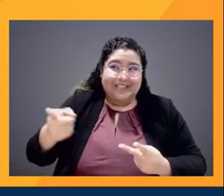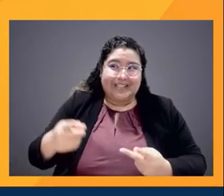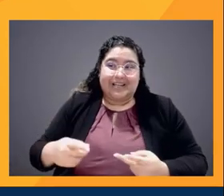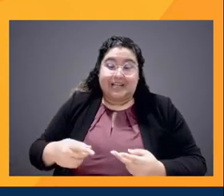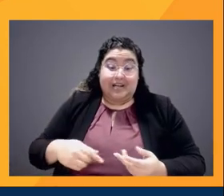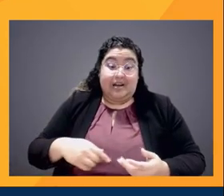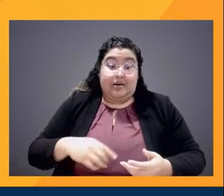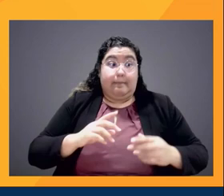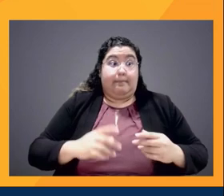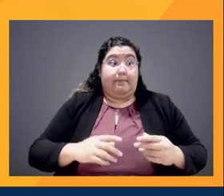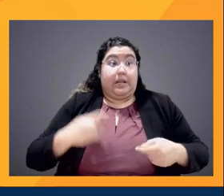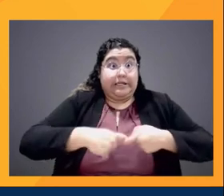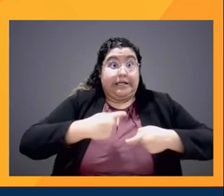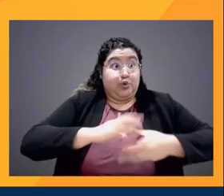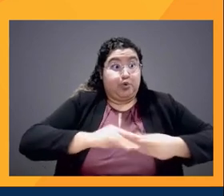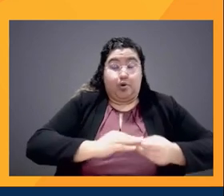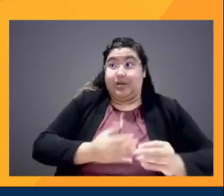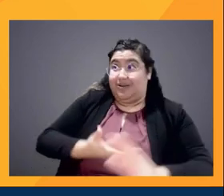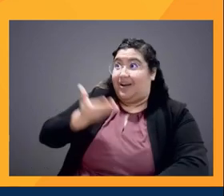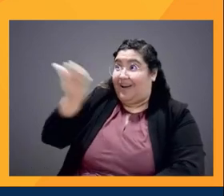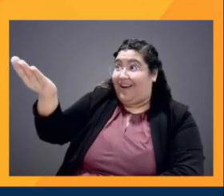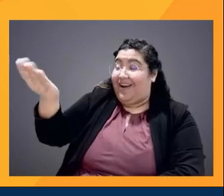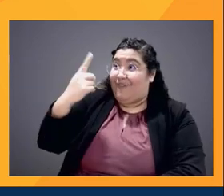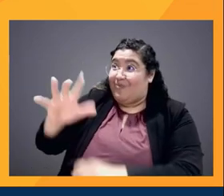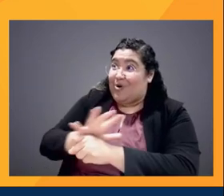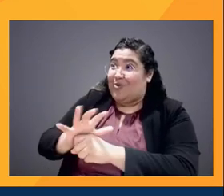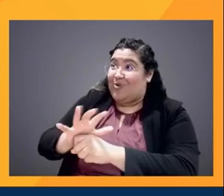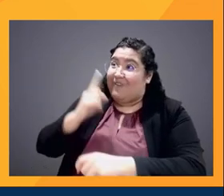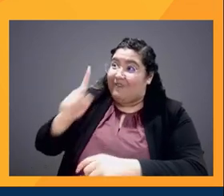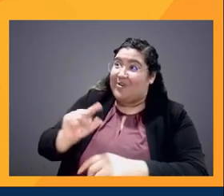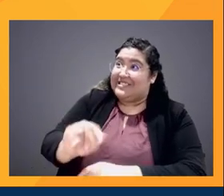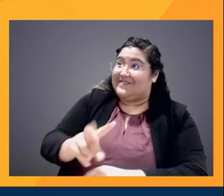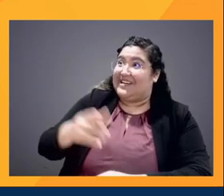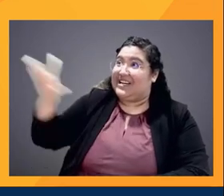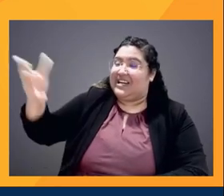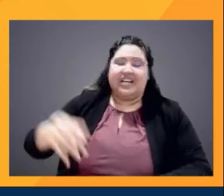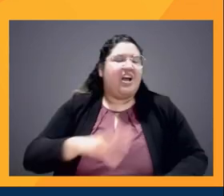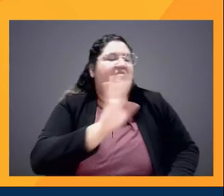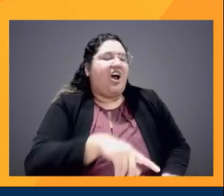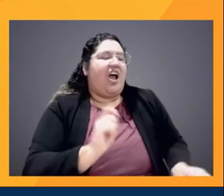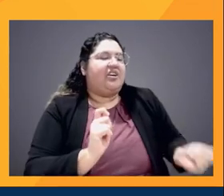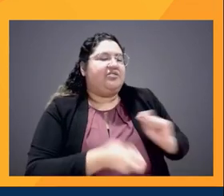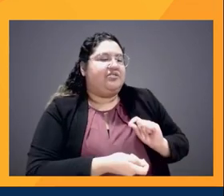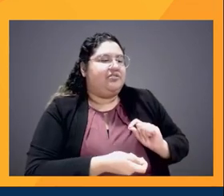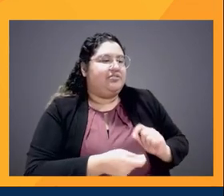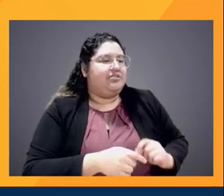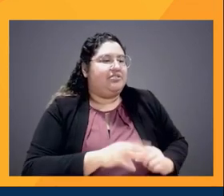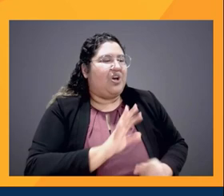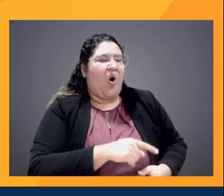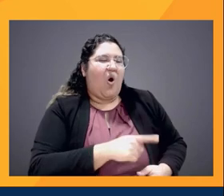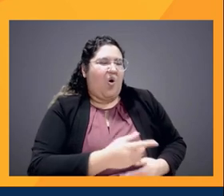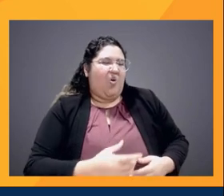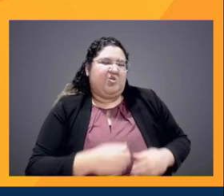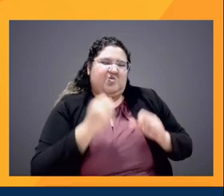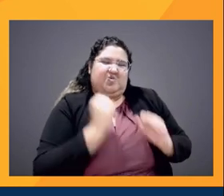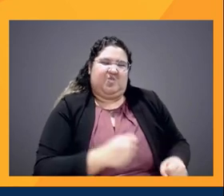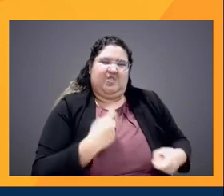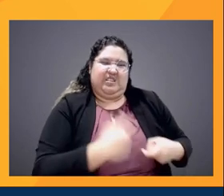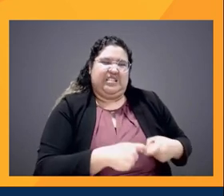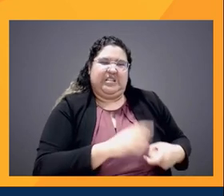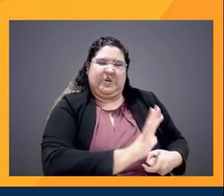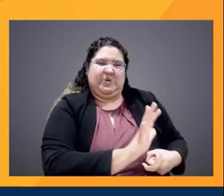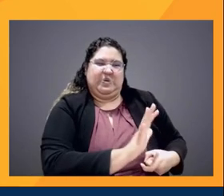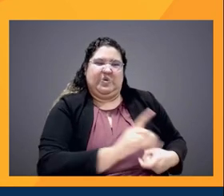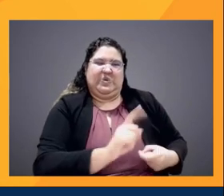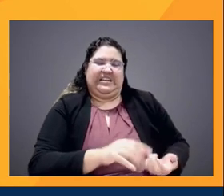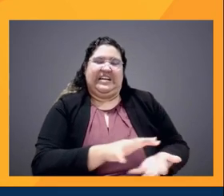stories, they are asked to change them or they're considered too ethnic, too specific. To